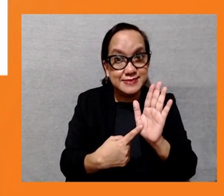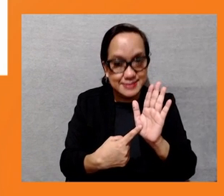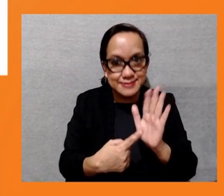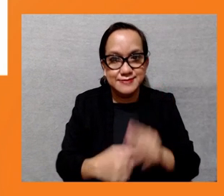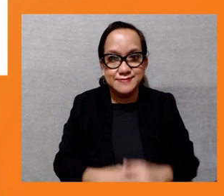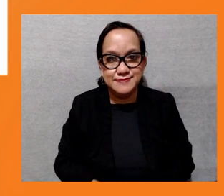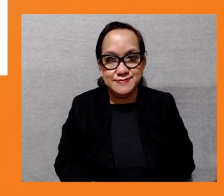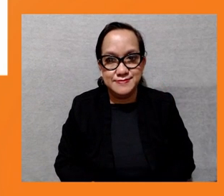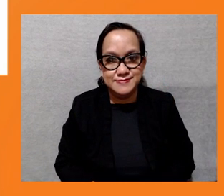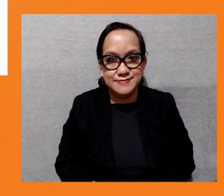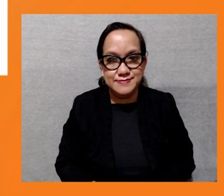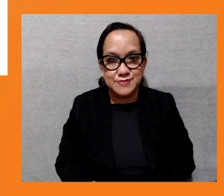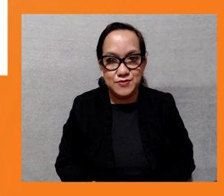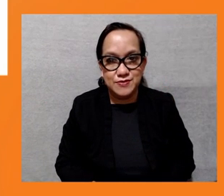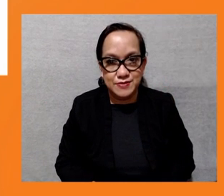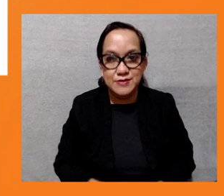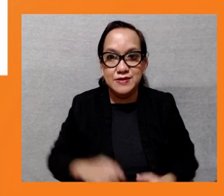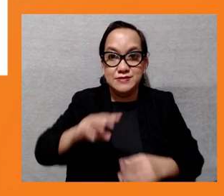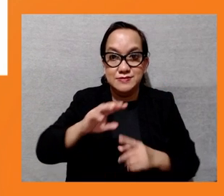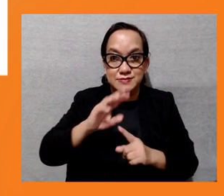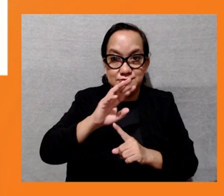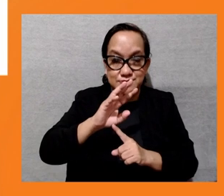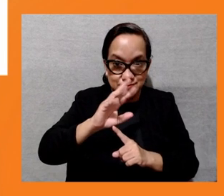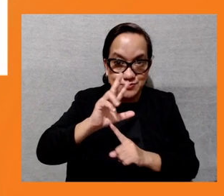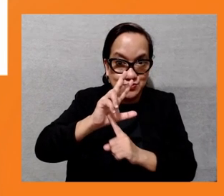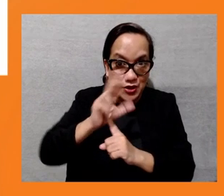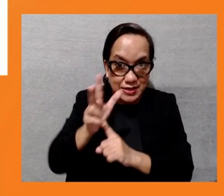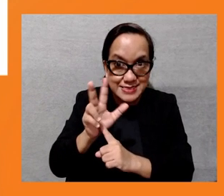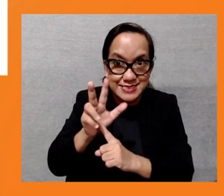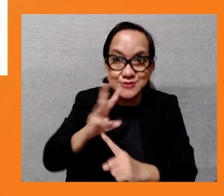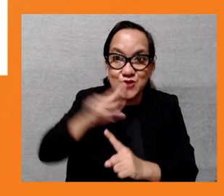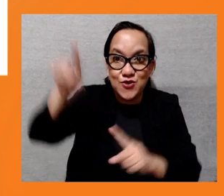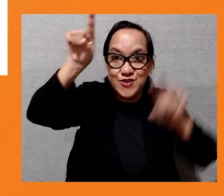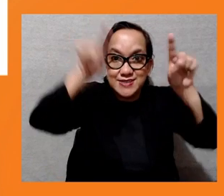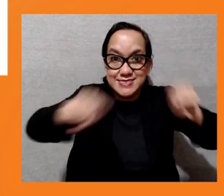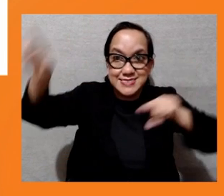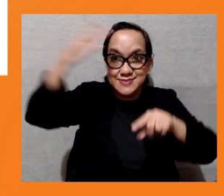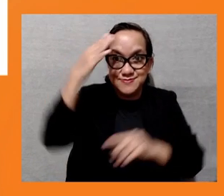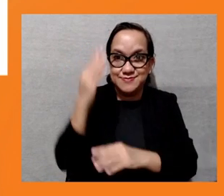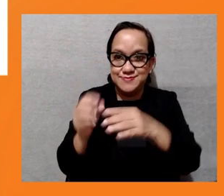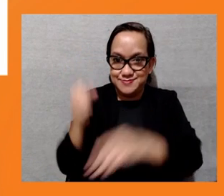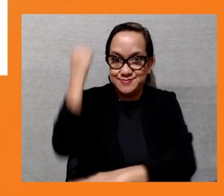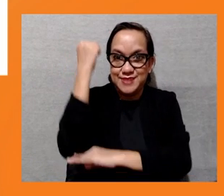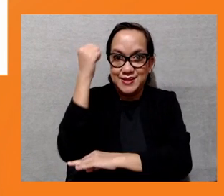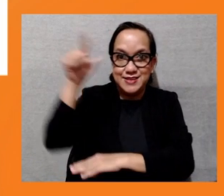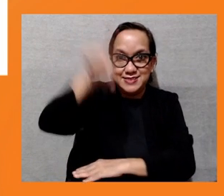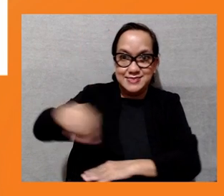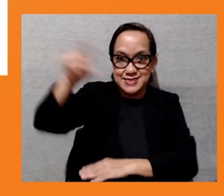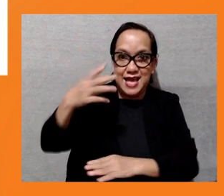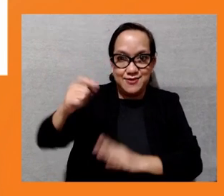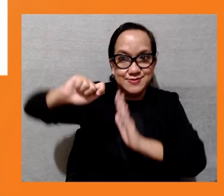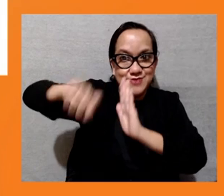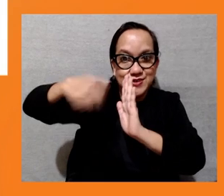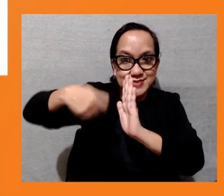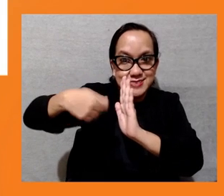I would comment ADB on on putting right, right mitigation into